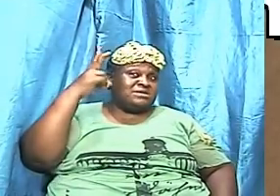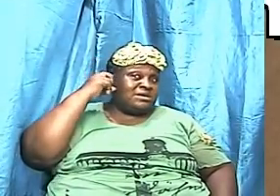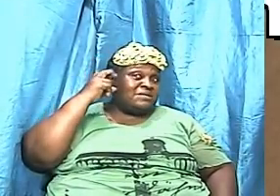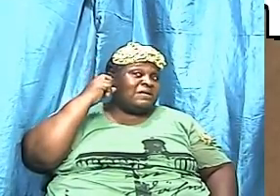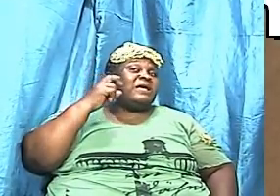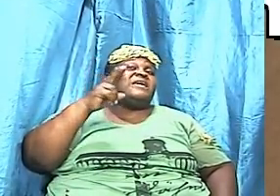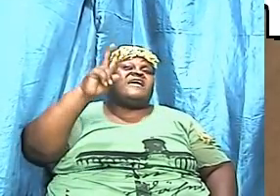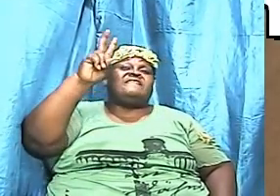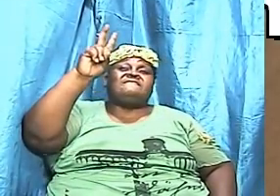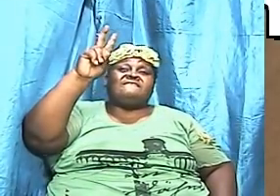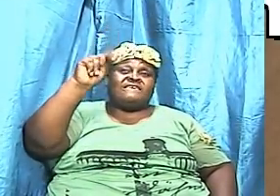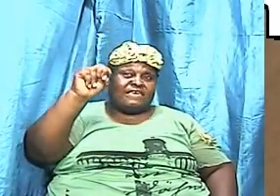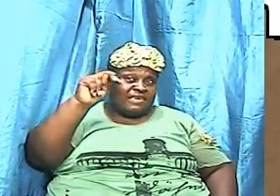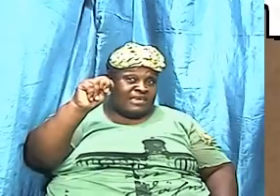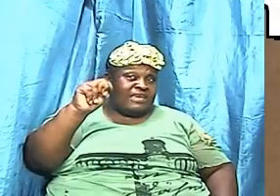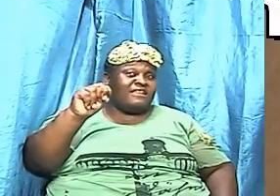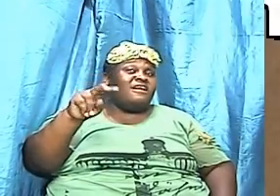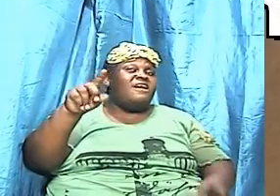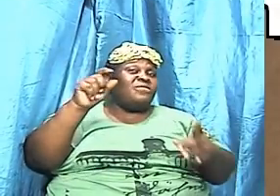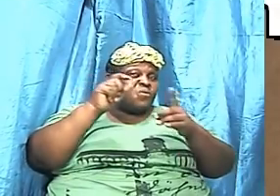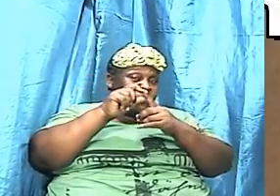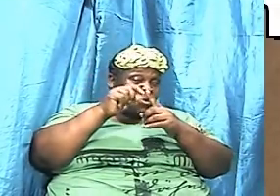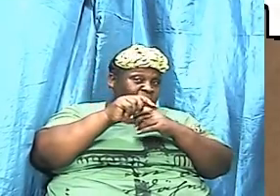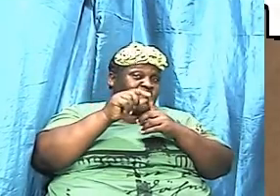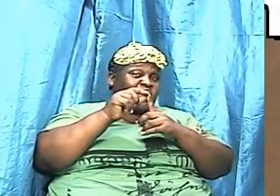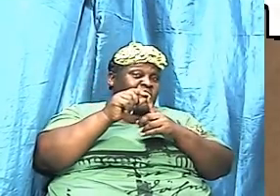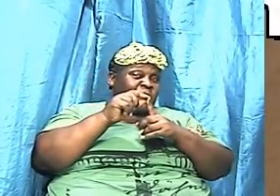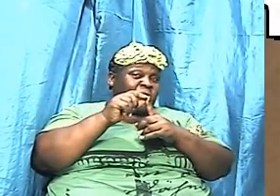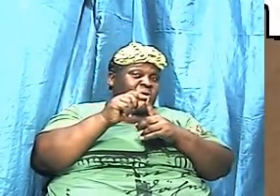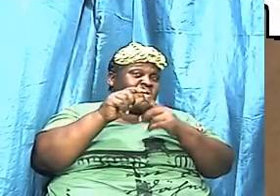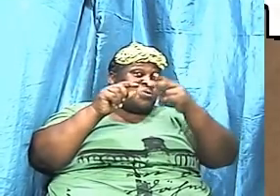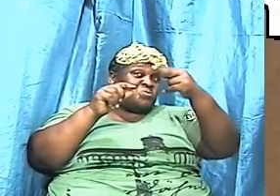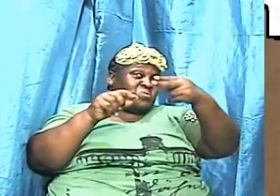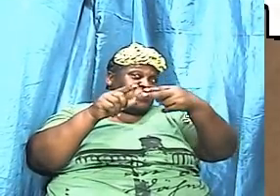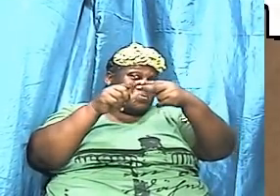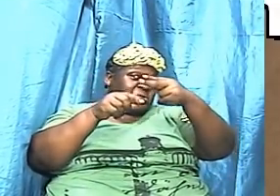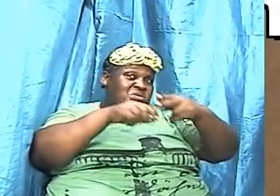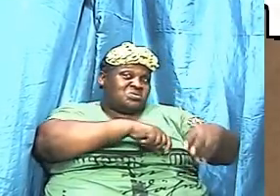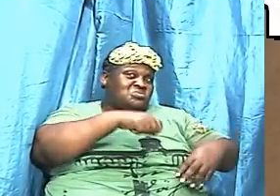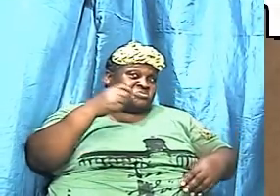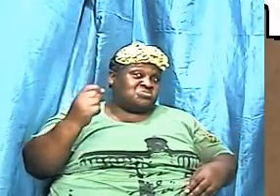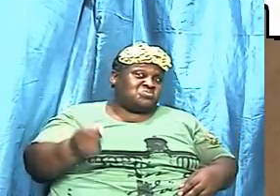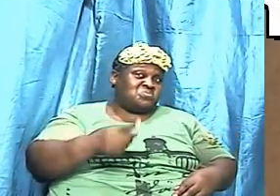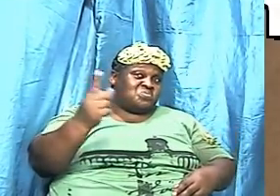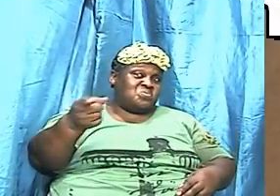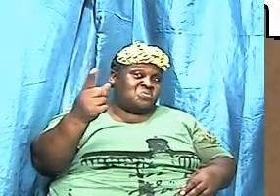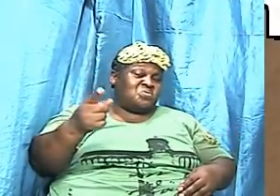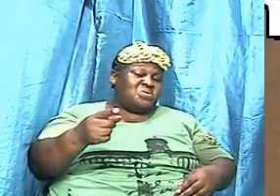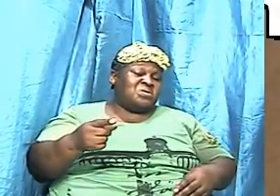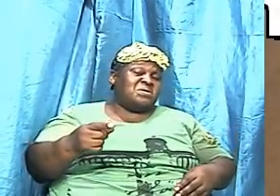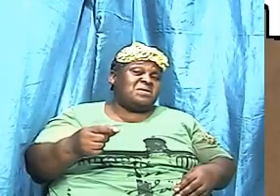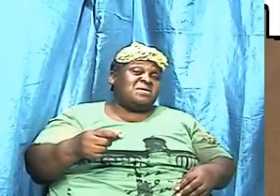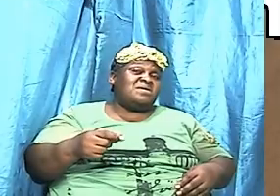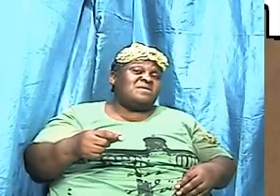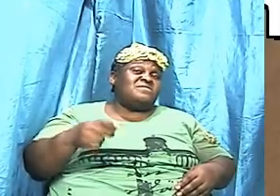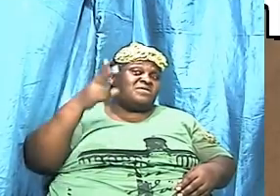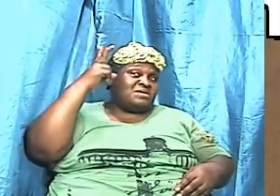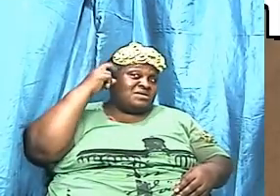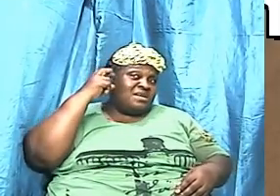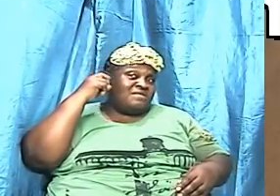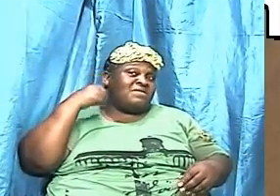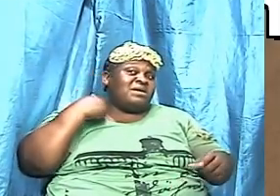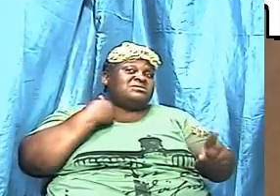word to repel the adversary's attack for that moment